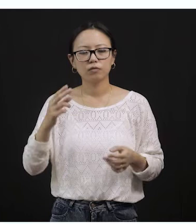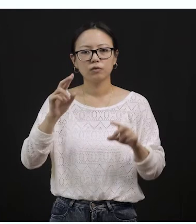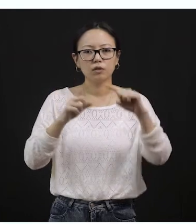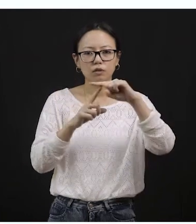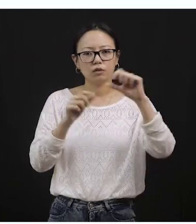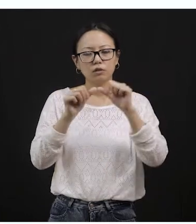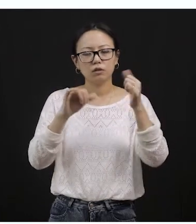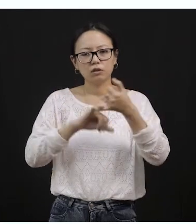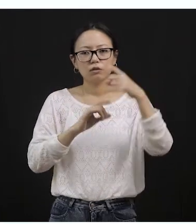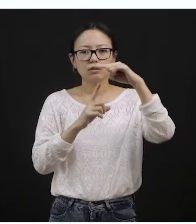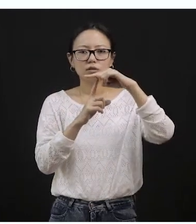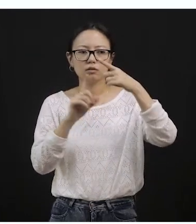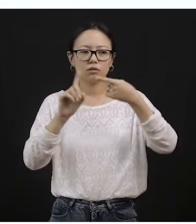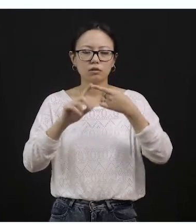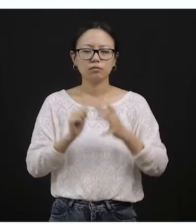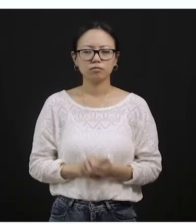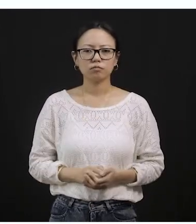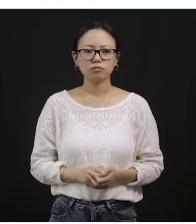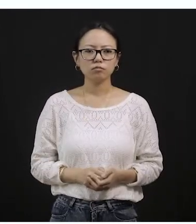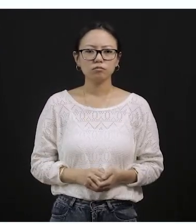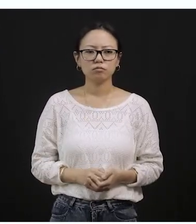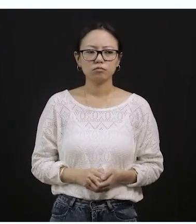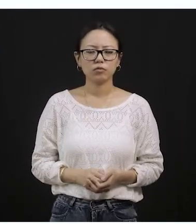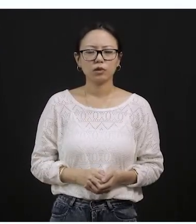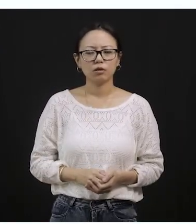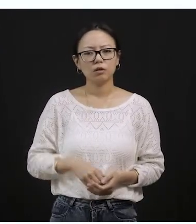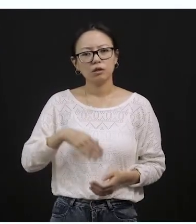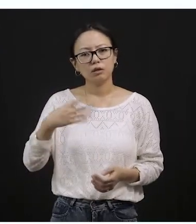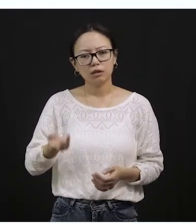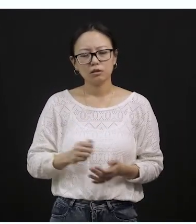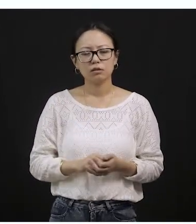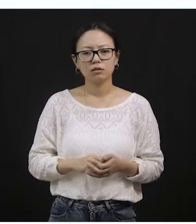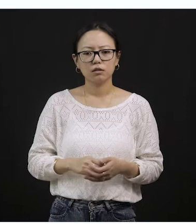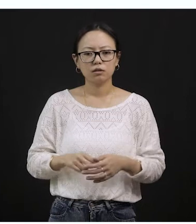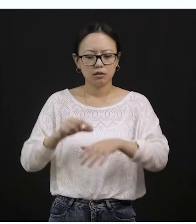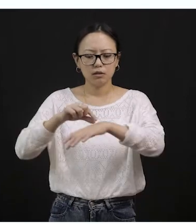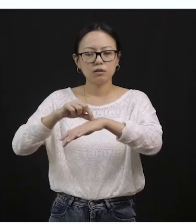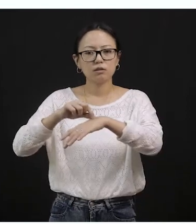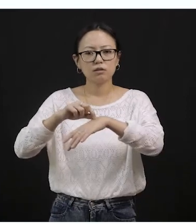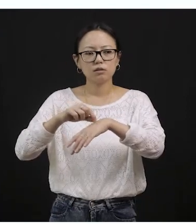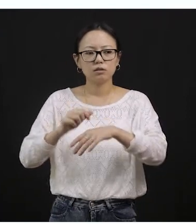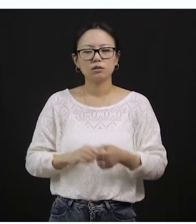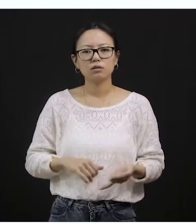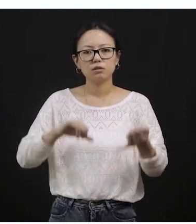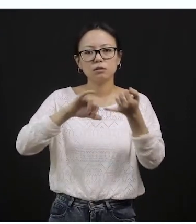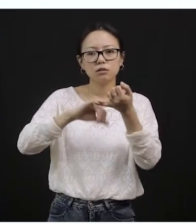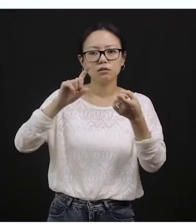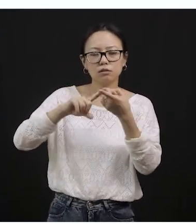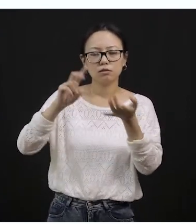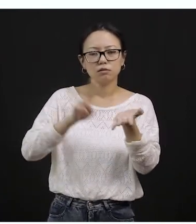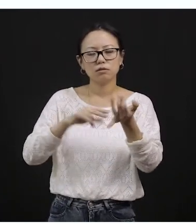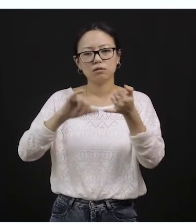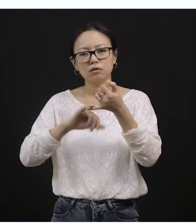skin. We have skin all over our body. Okay? So our skin is the sense of touch. T-O